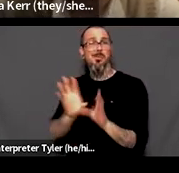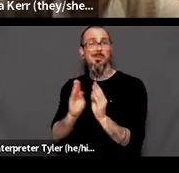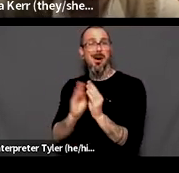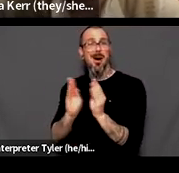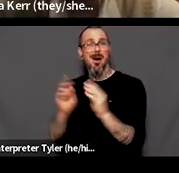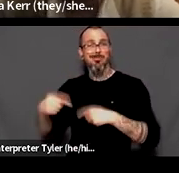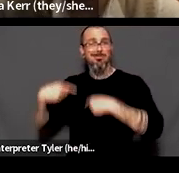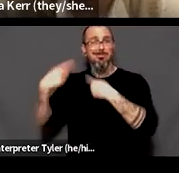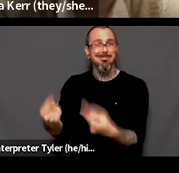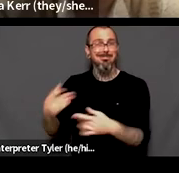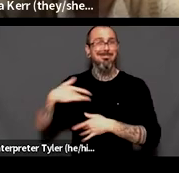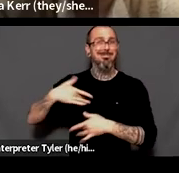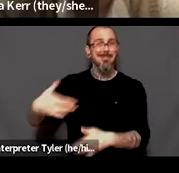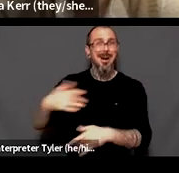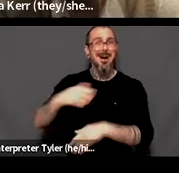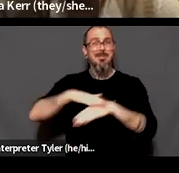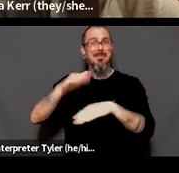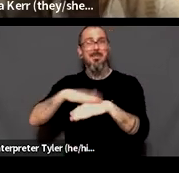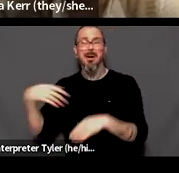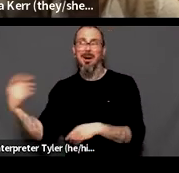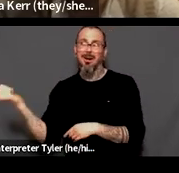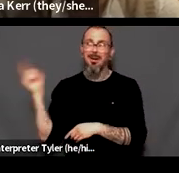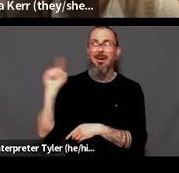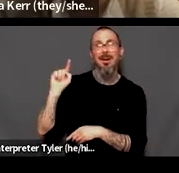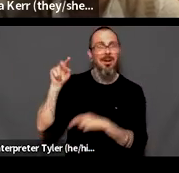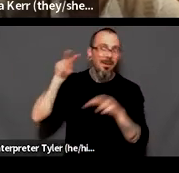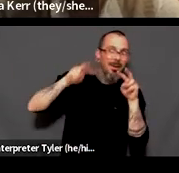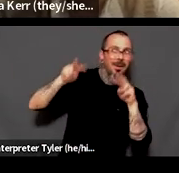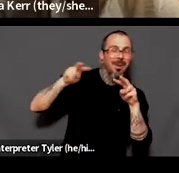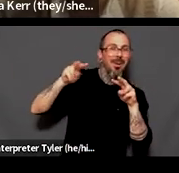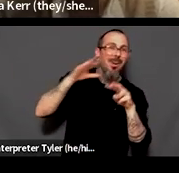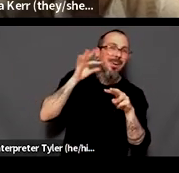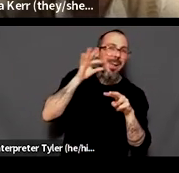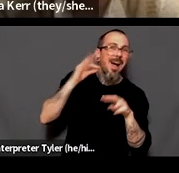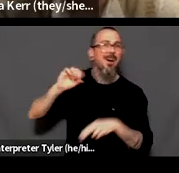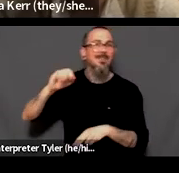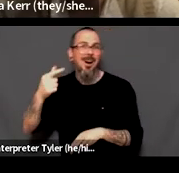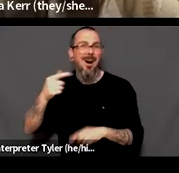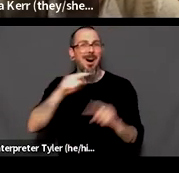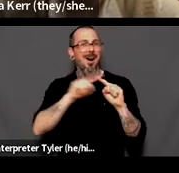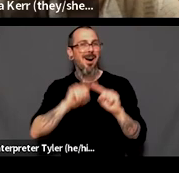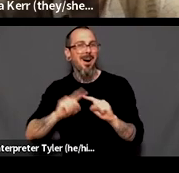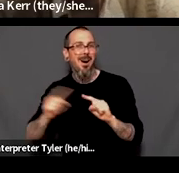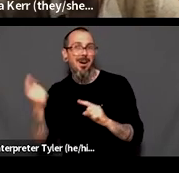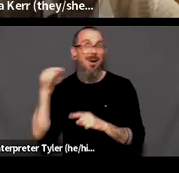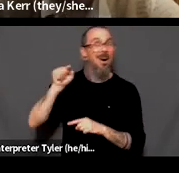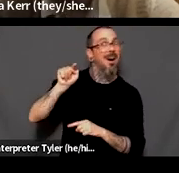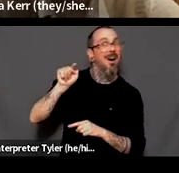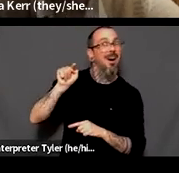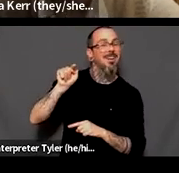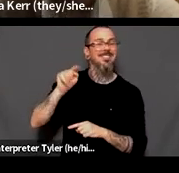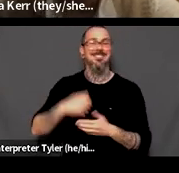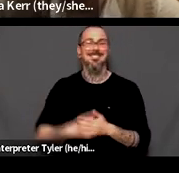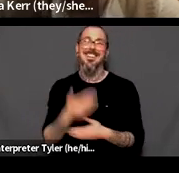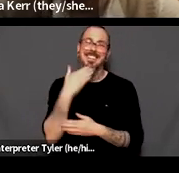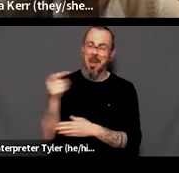this for the past number of months. Um, so thank you to all the pets for, uh, yeah, being there with us here. They are. Um, and yeah, just again, thank you